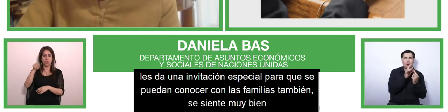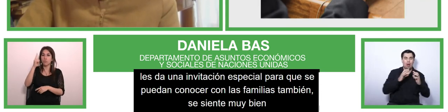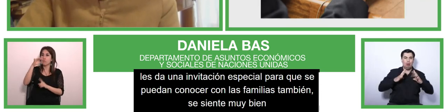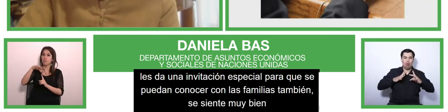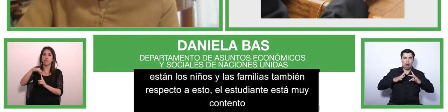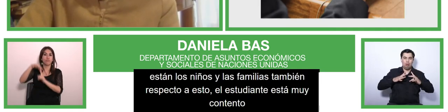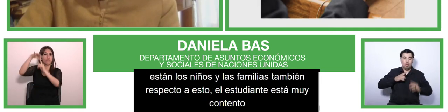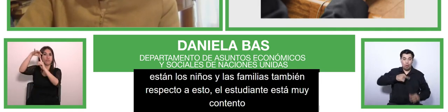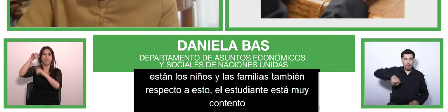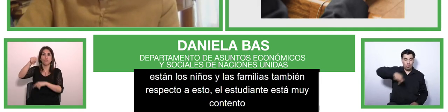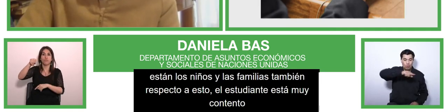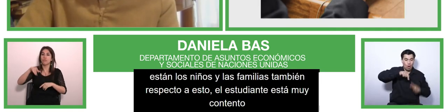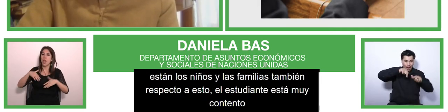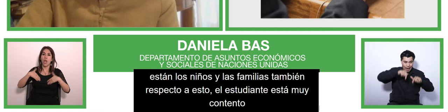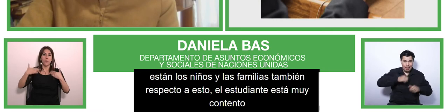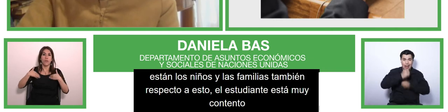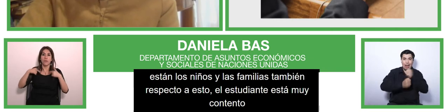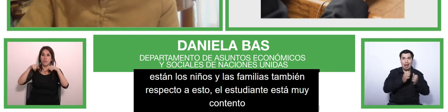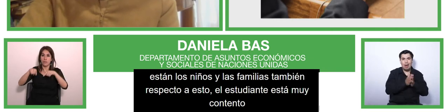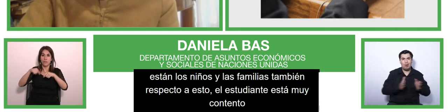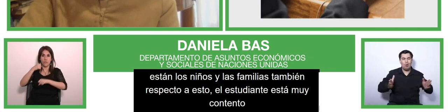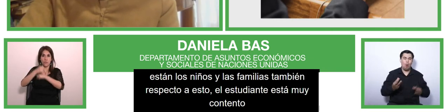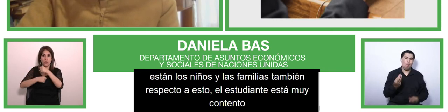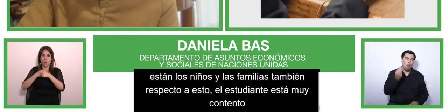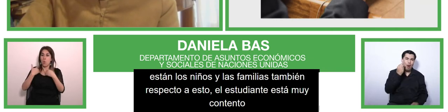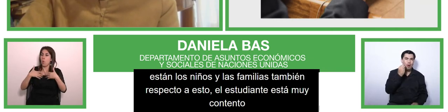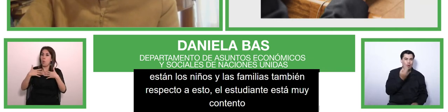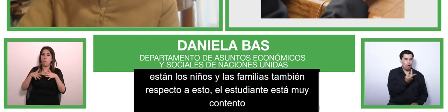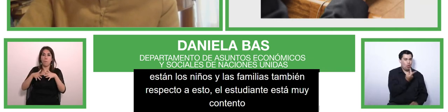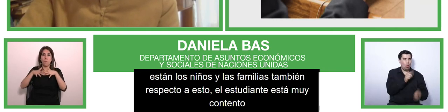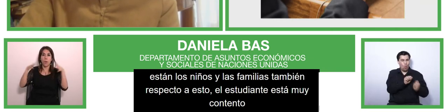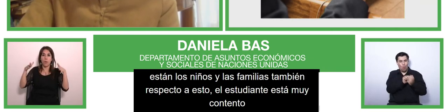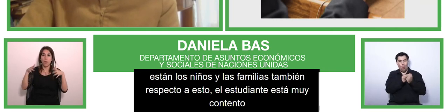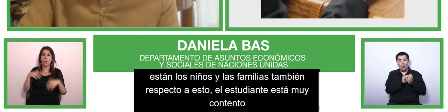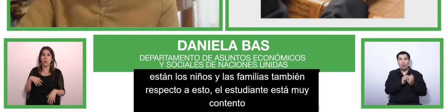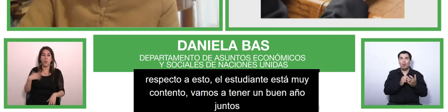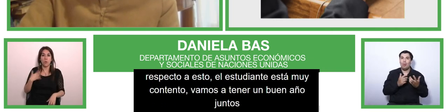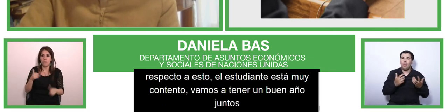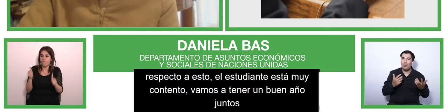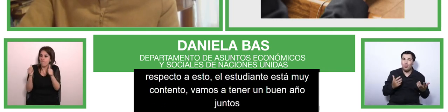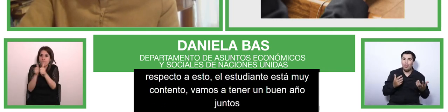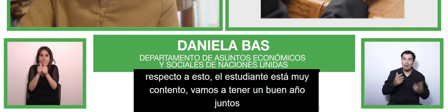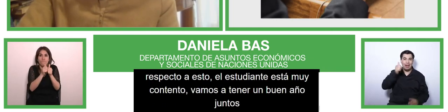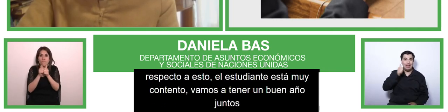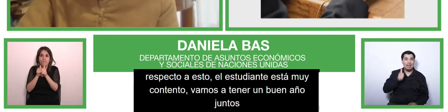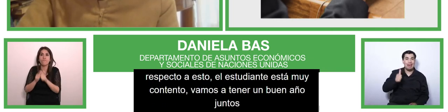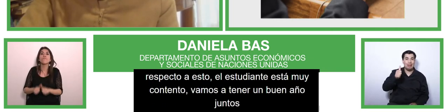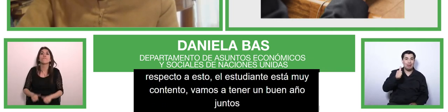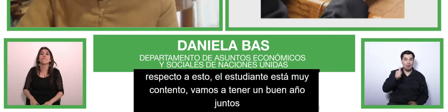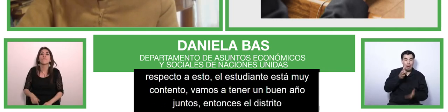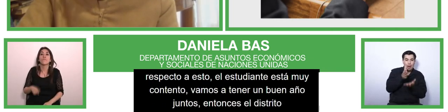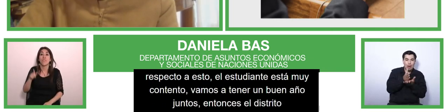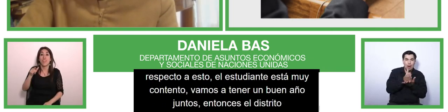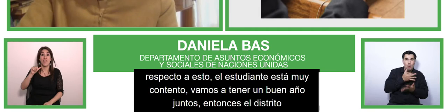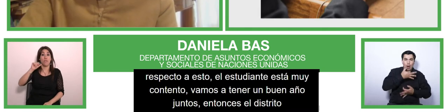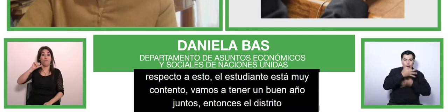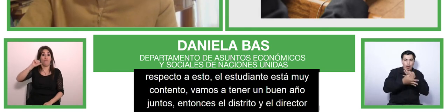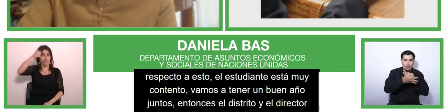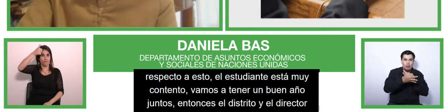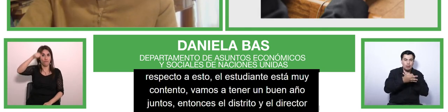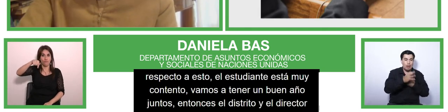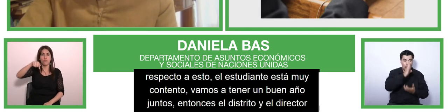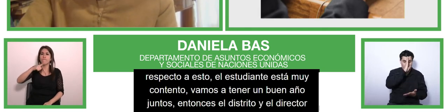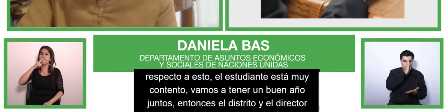together so the school district and the principal have set out communications to all the parents about